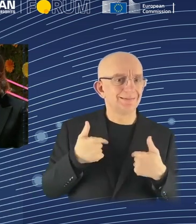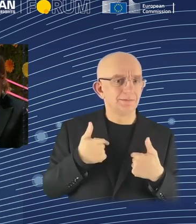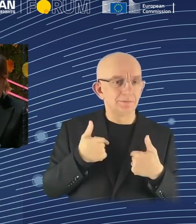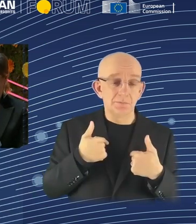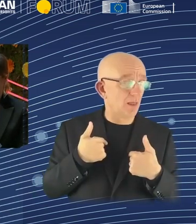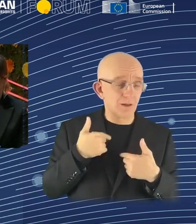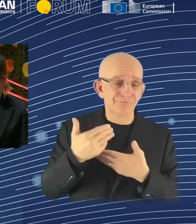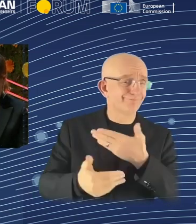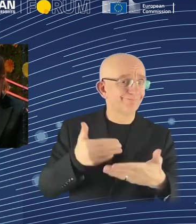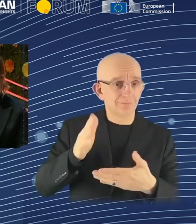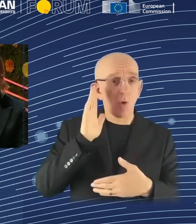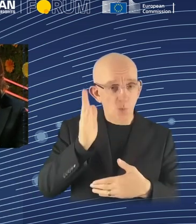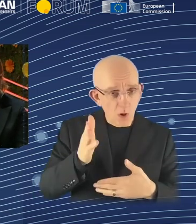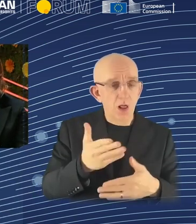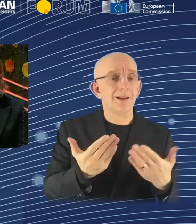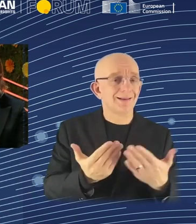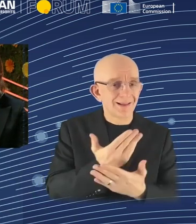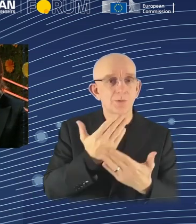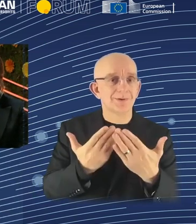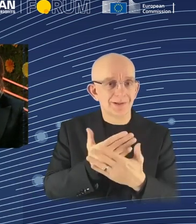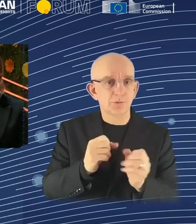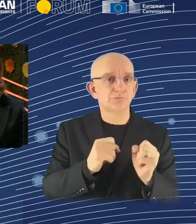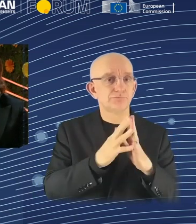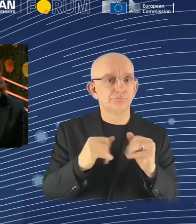be able to do the new jobs as well as the old ones.